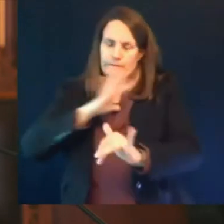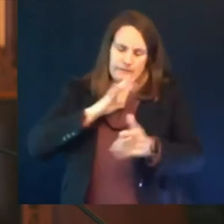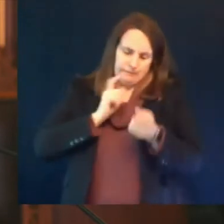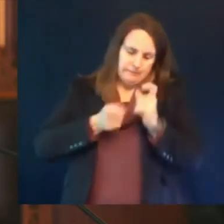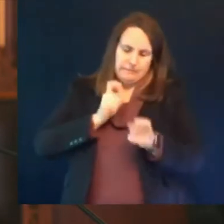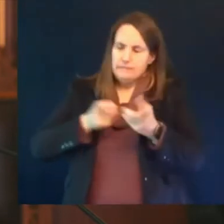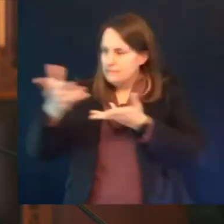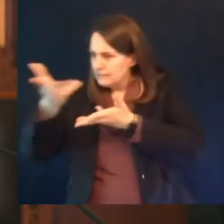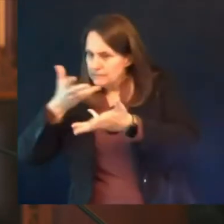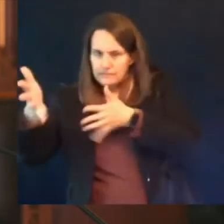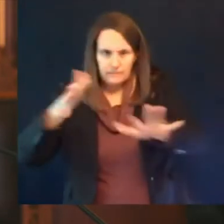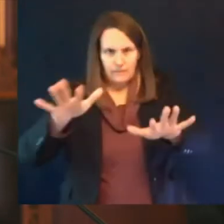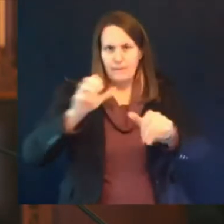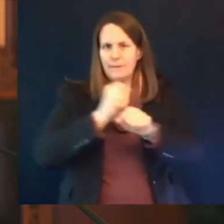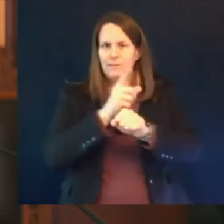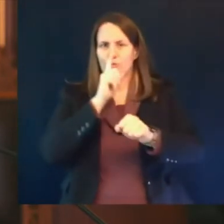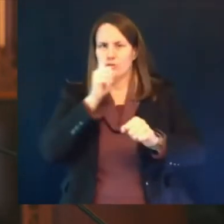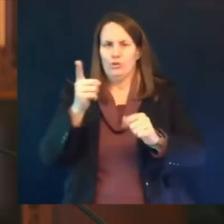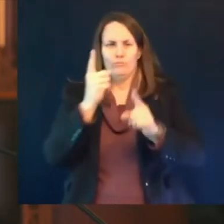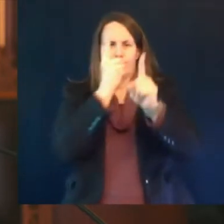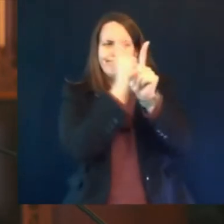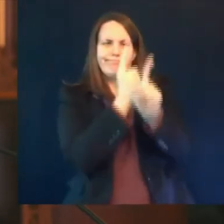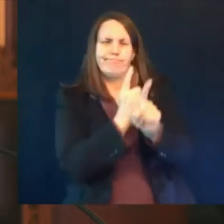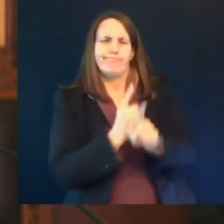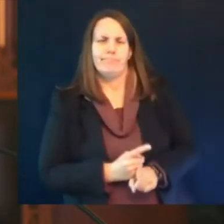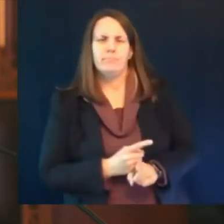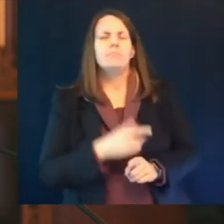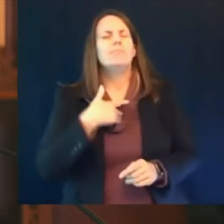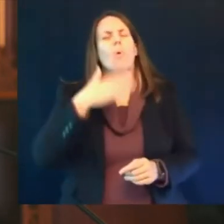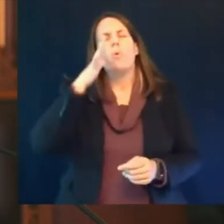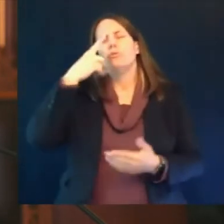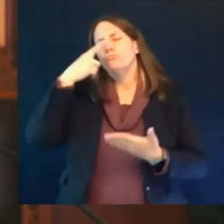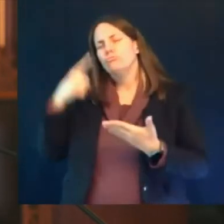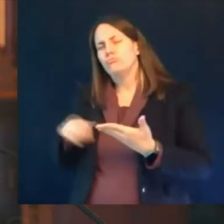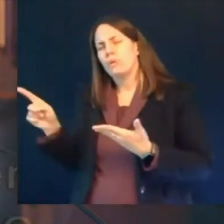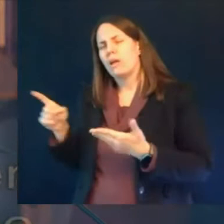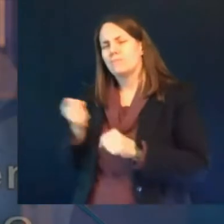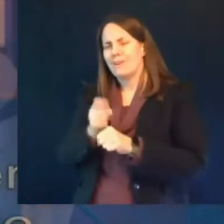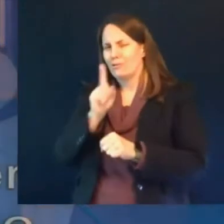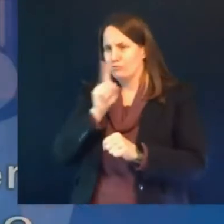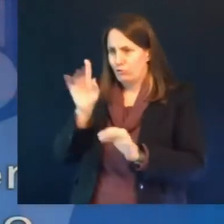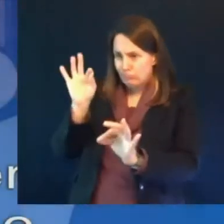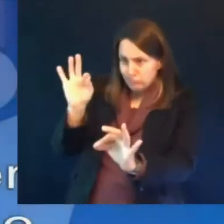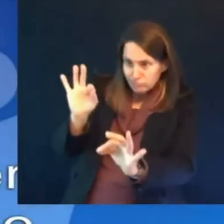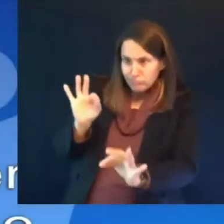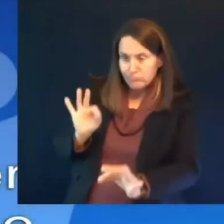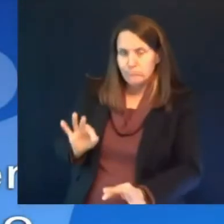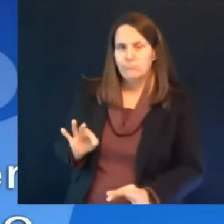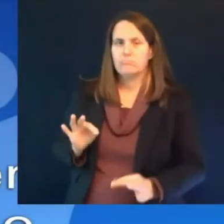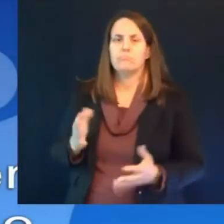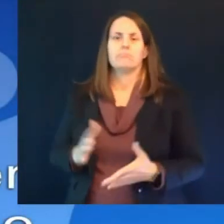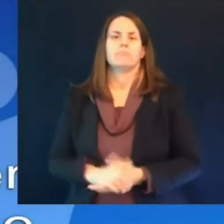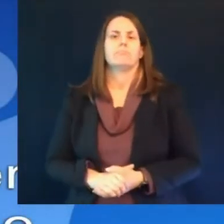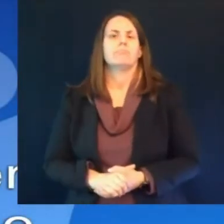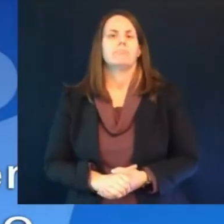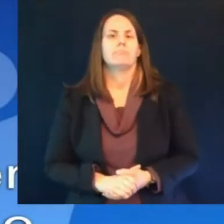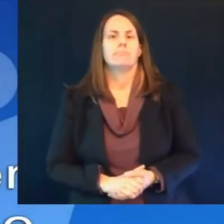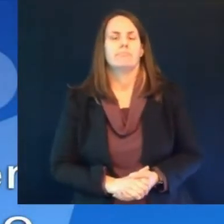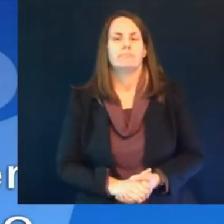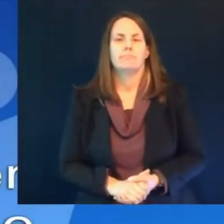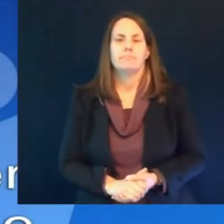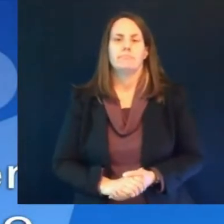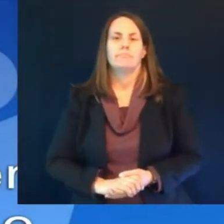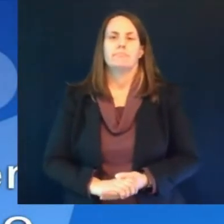that we hear and rectifying them as quickly as possible thank you dave now to madeline anderson from fox6